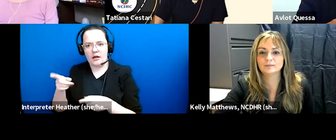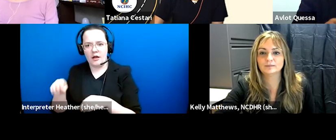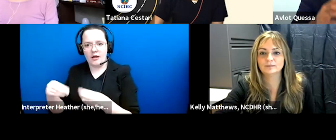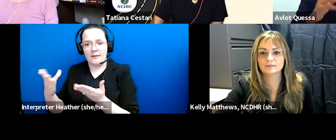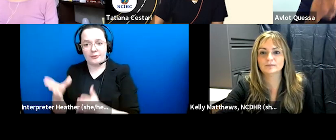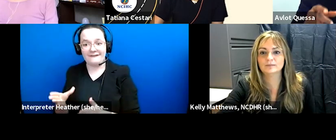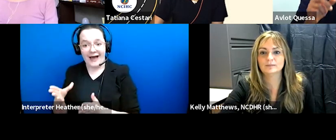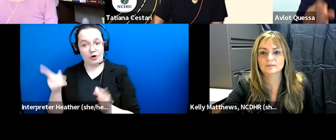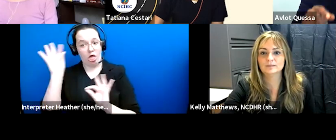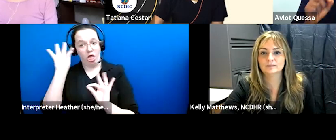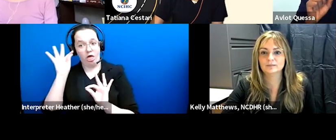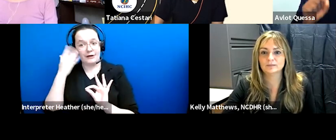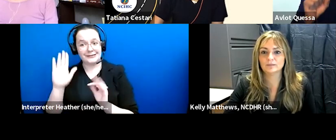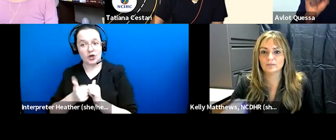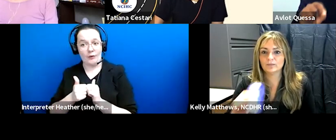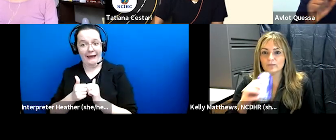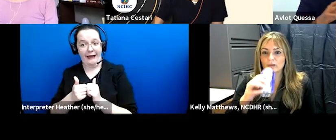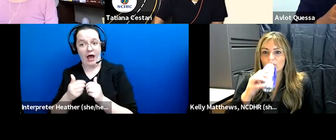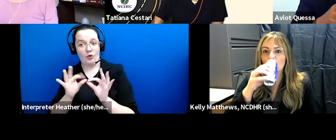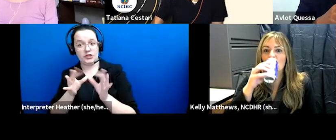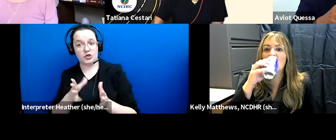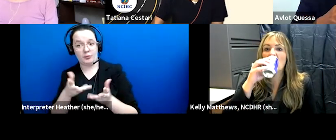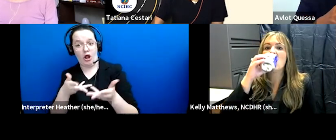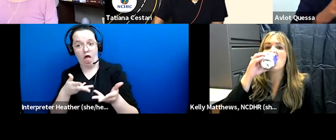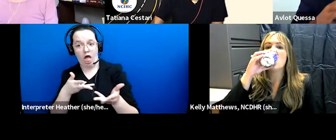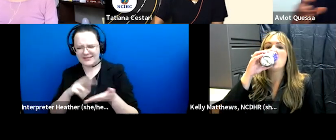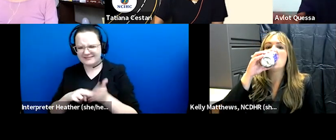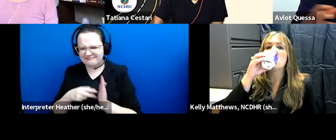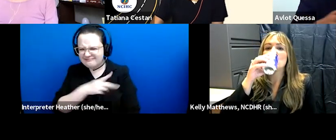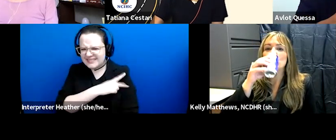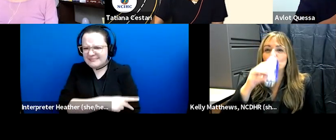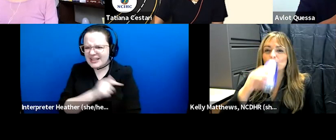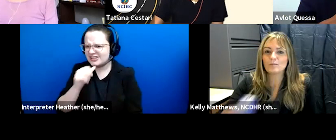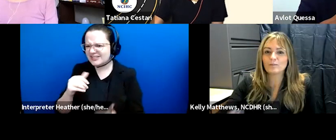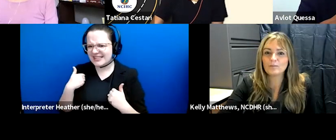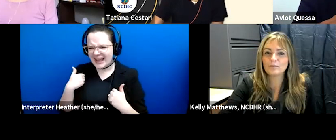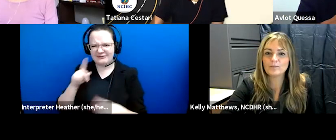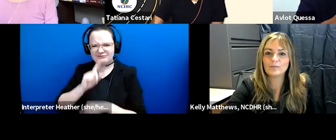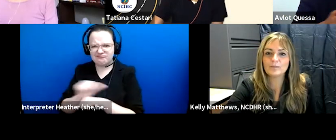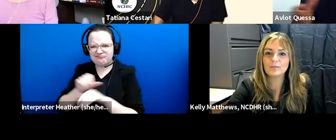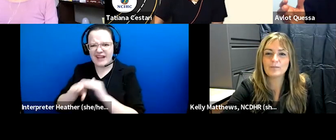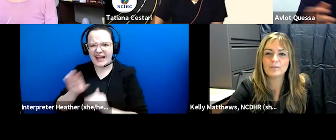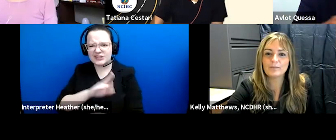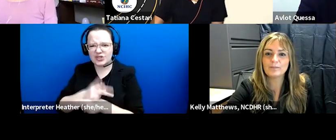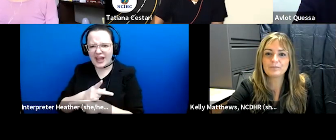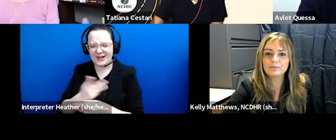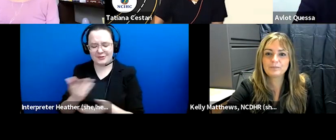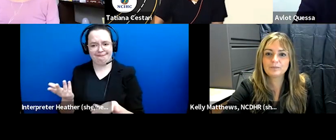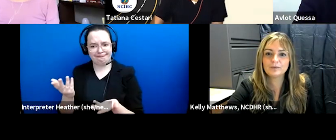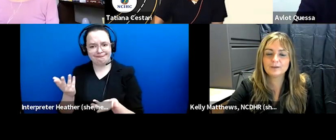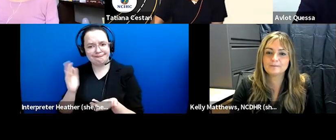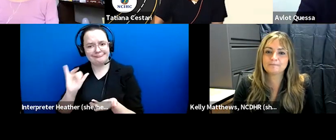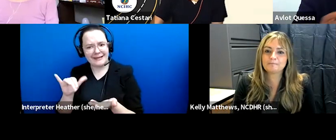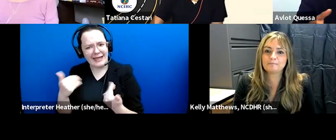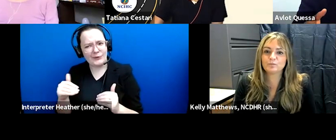with an interpreter they're not going to have meaningful access to their care and that would be a disservice to our patients so in a nutshell